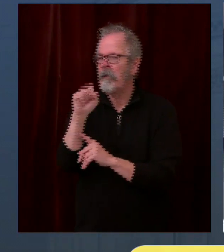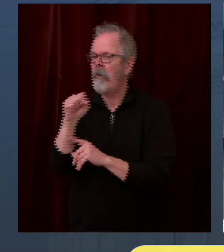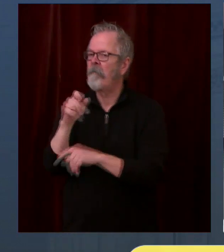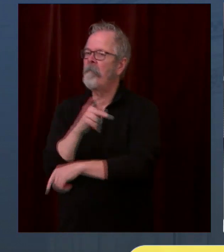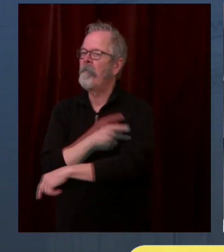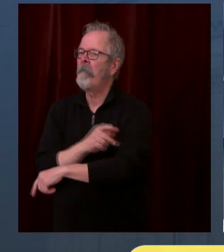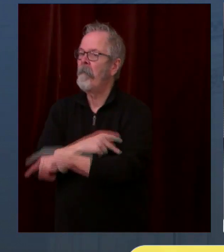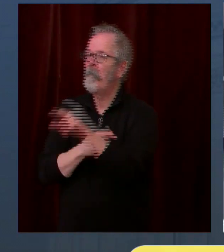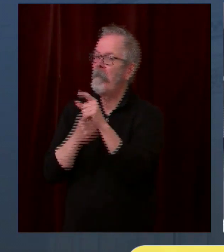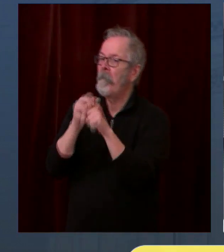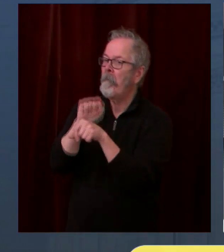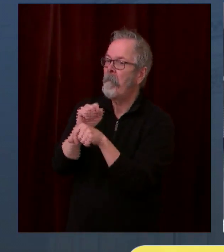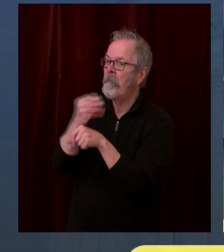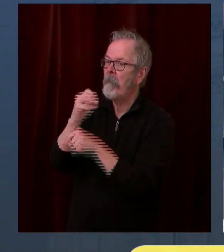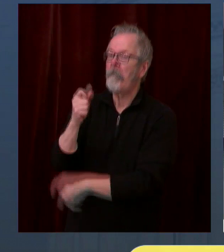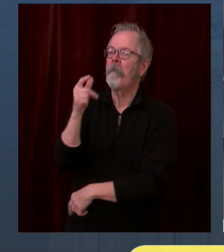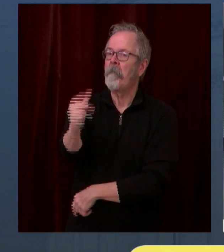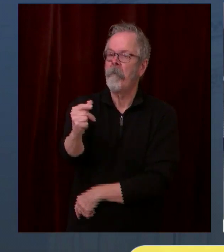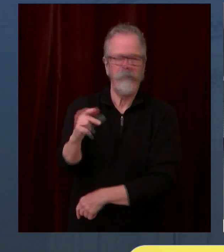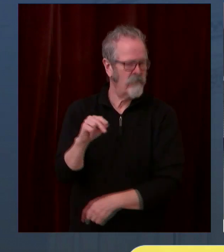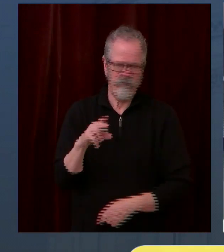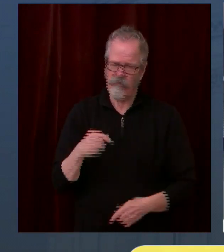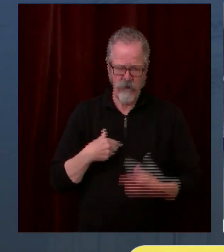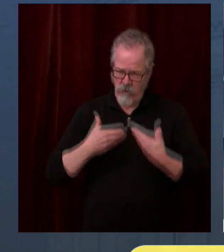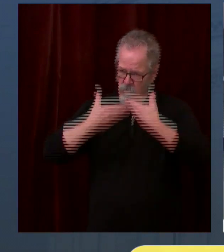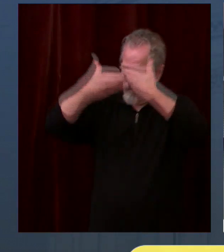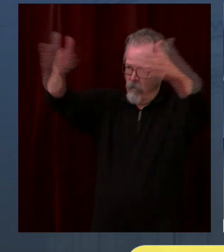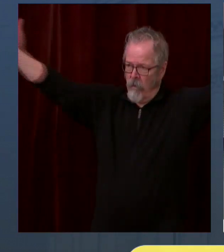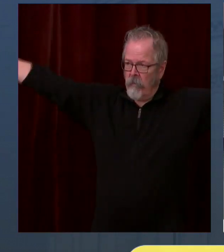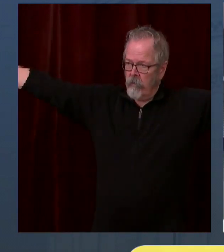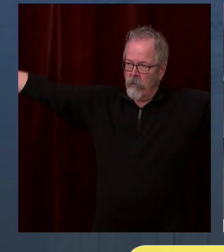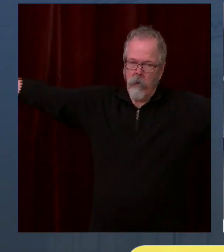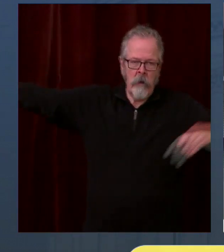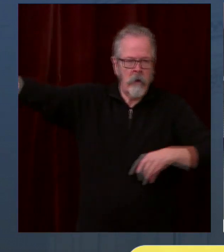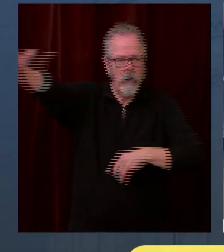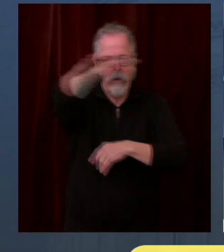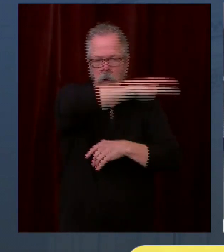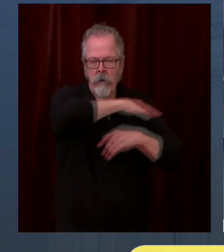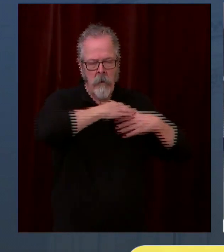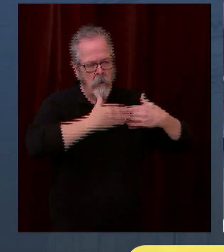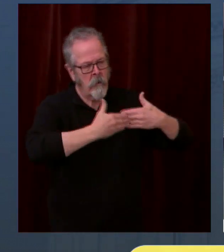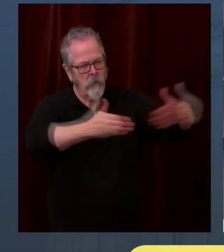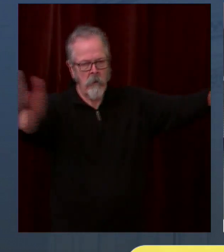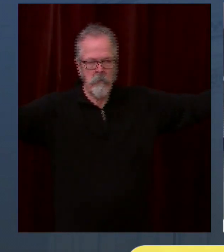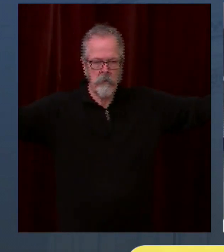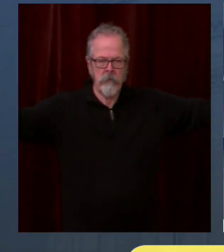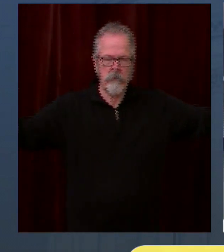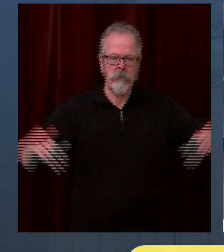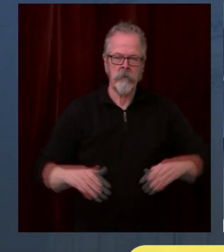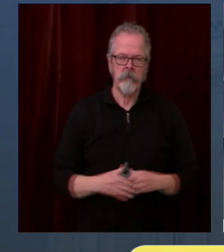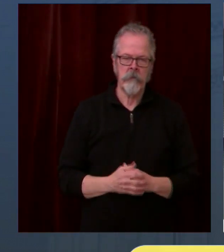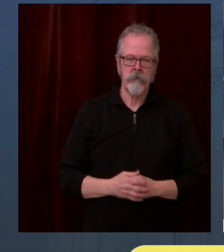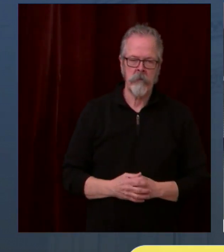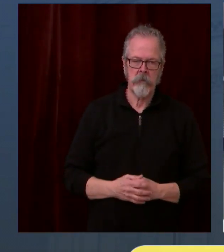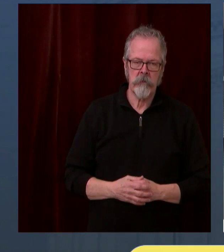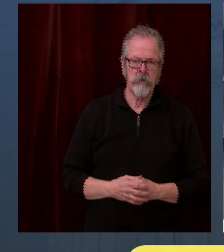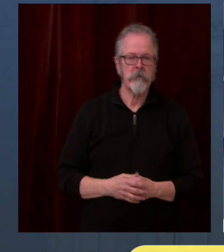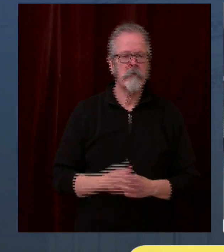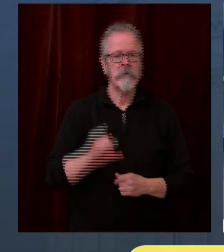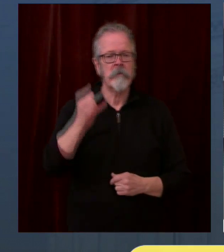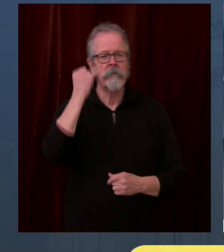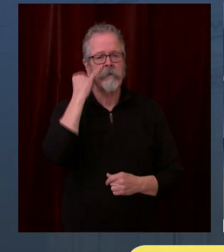infrastructure that is needed for this to work. And I would hasten to underscore the challenges that you're seeing in Washington state are being